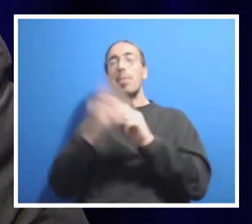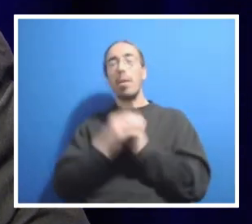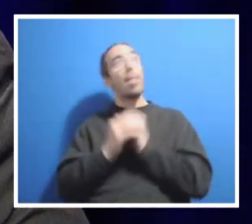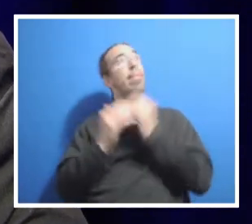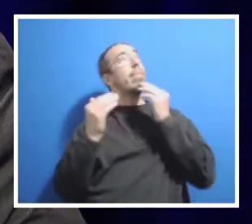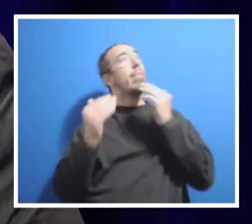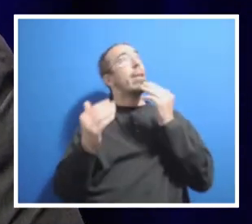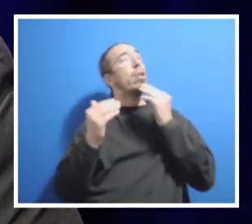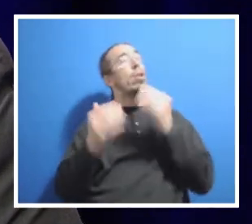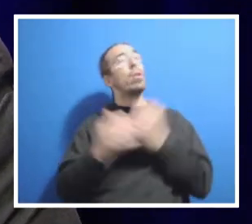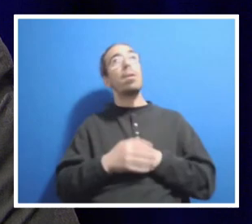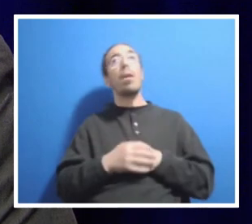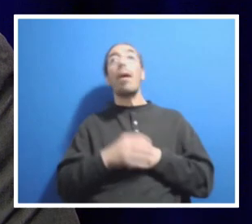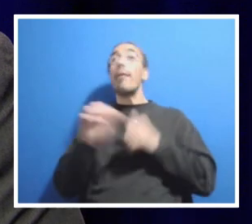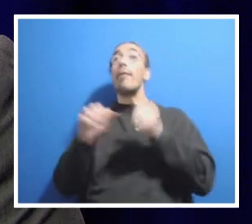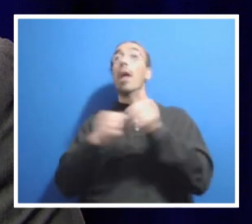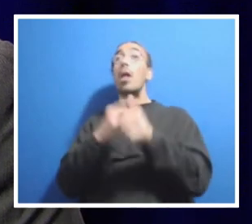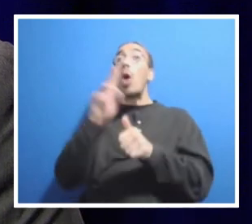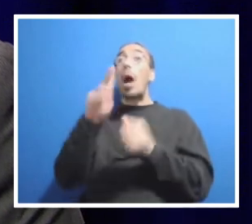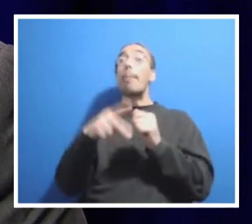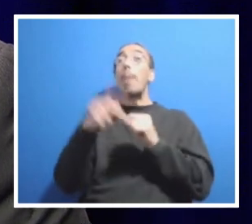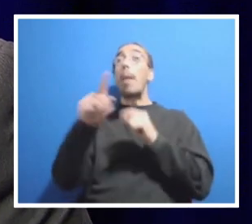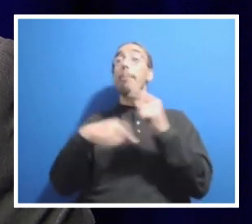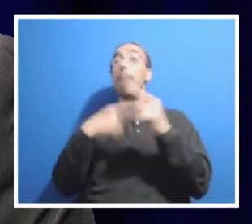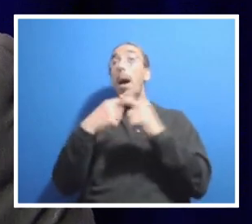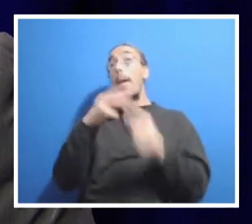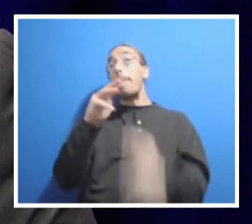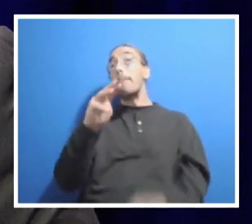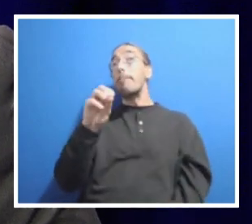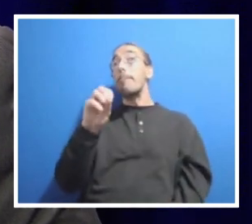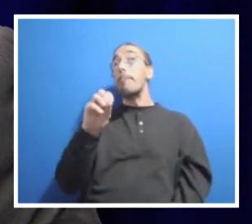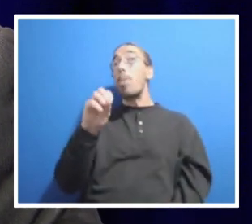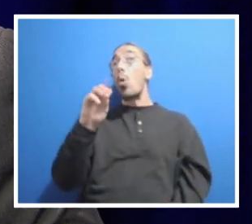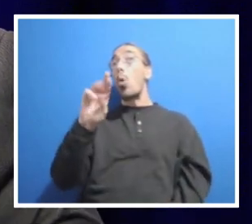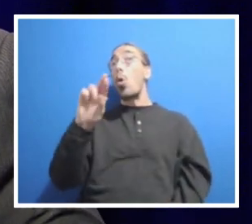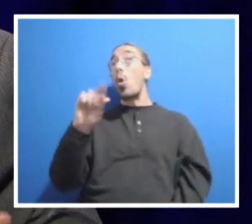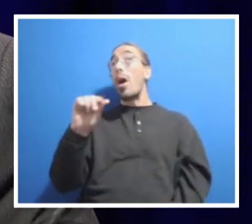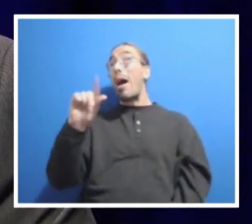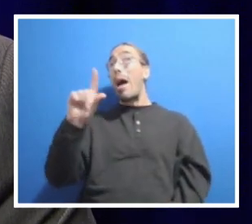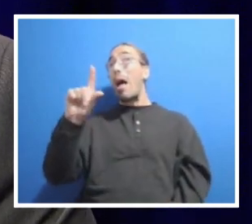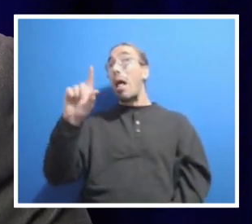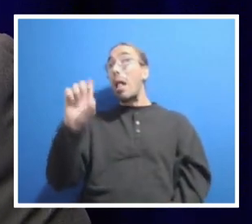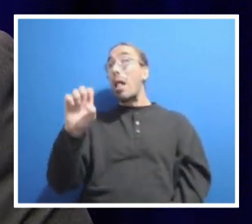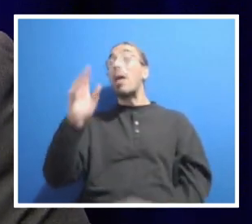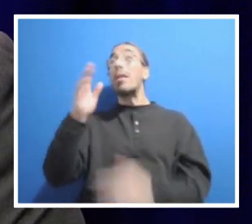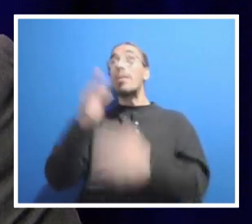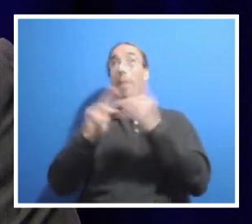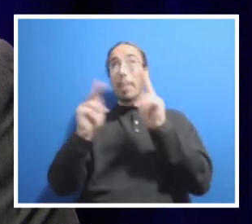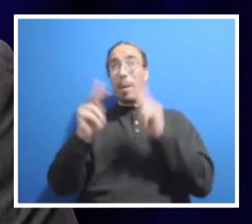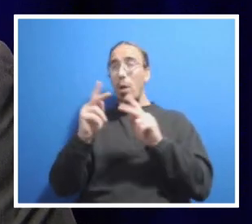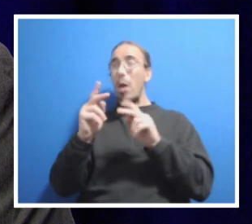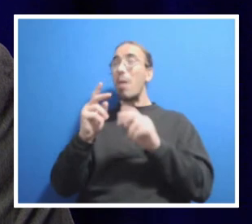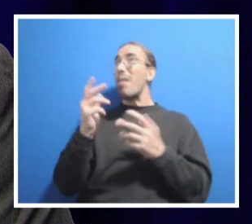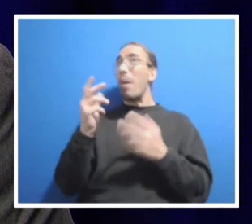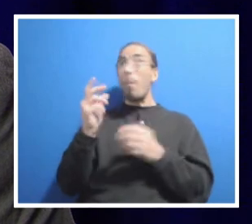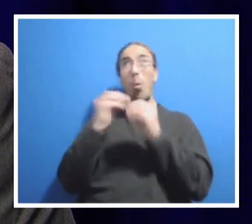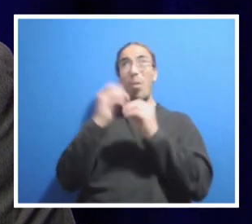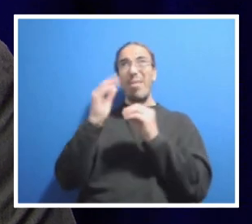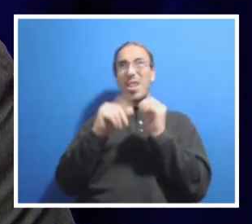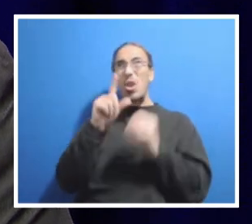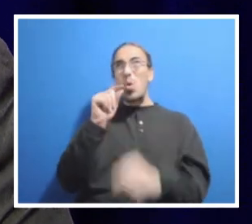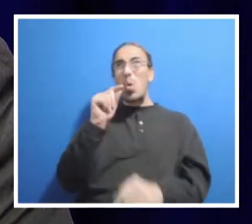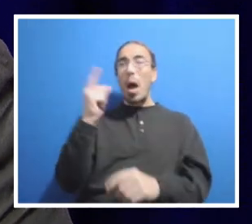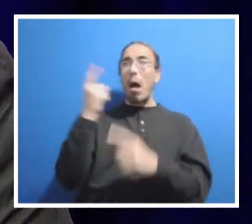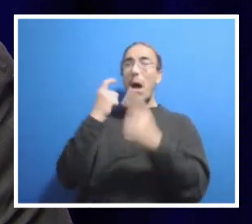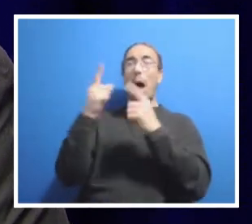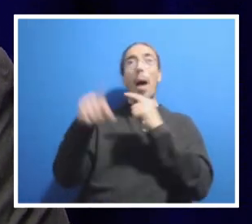Following up on the morale issue, many people noted specifically we've had more than 20 questions on the topic of the hiring freeze and